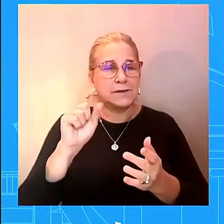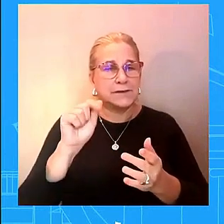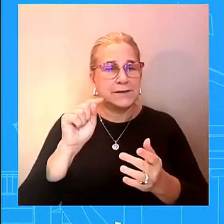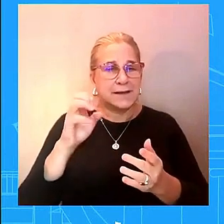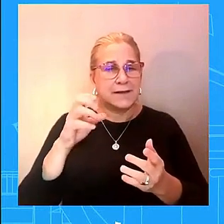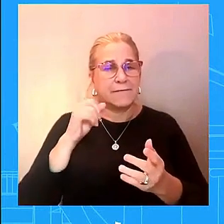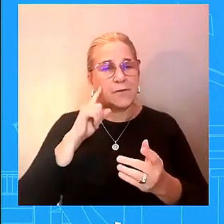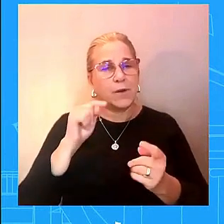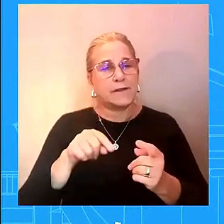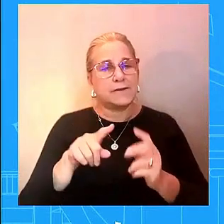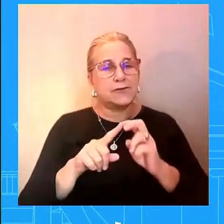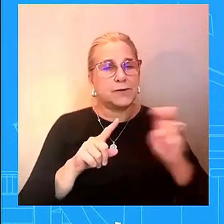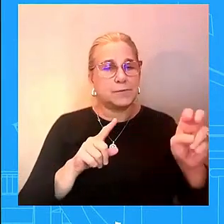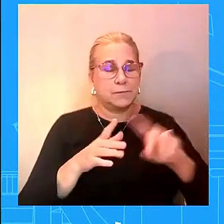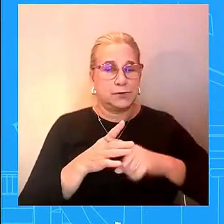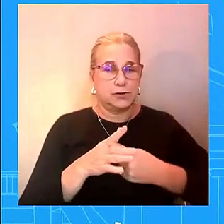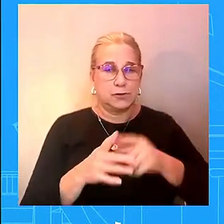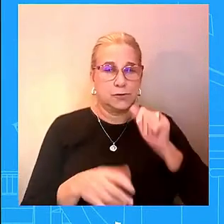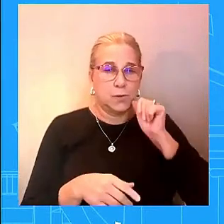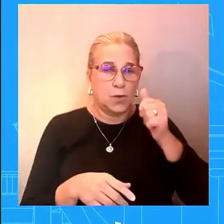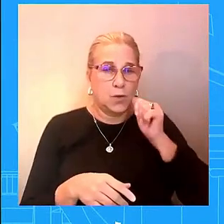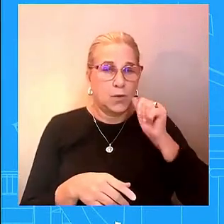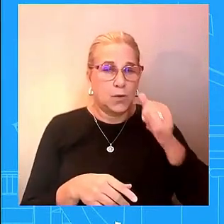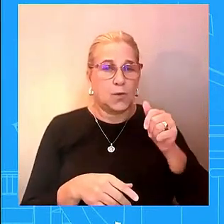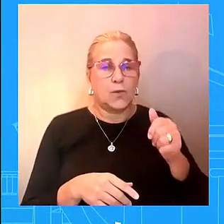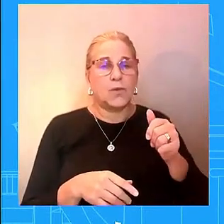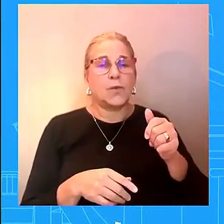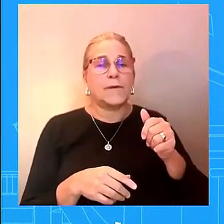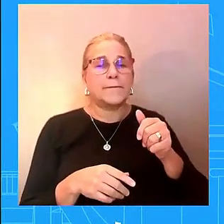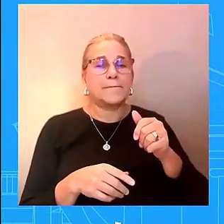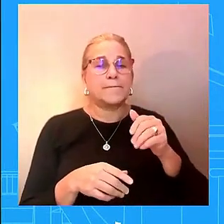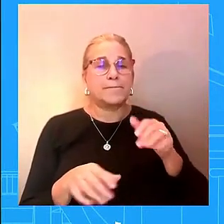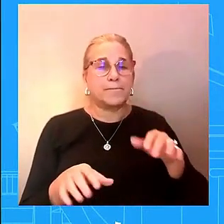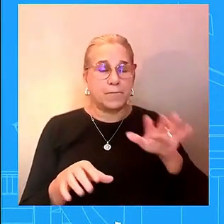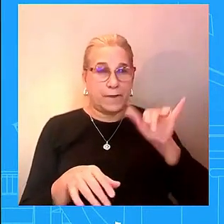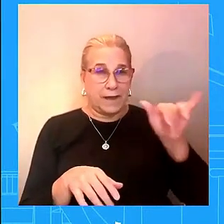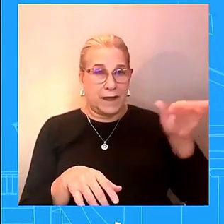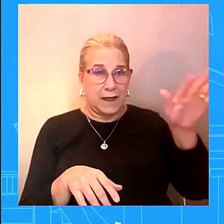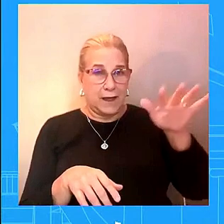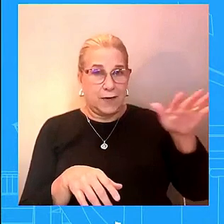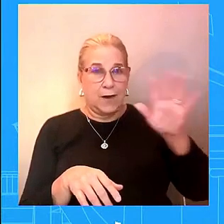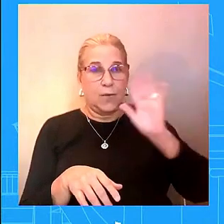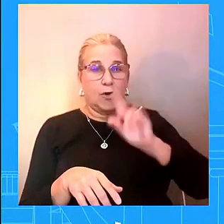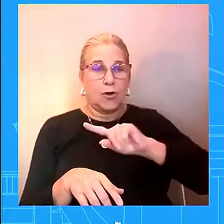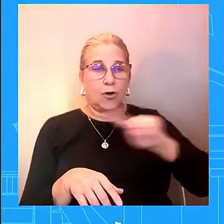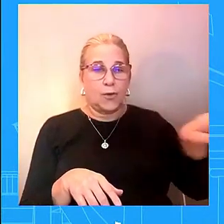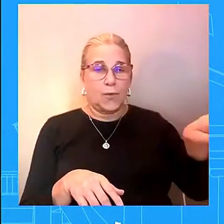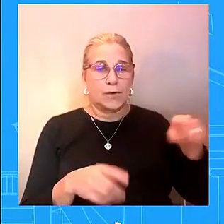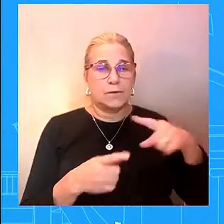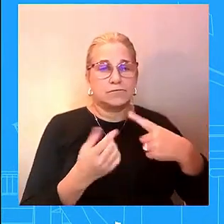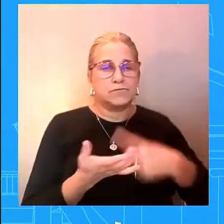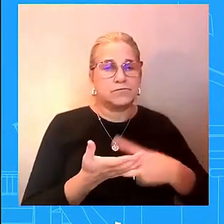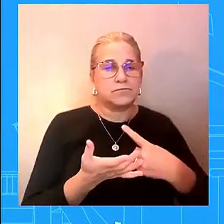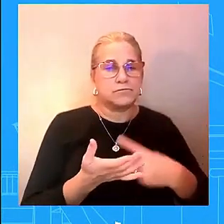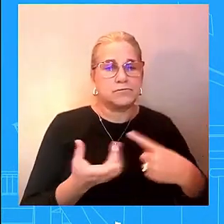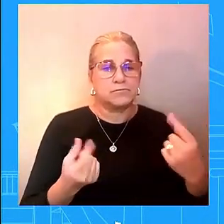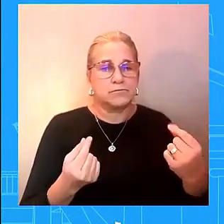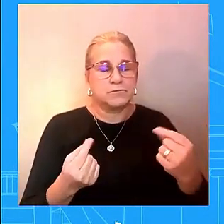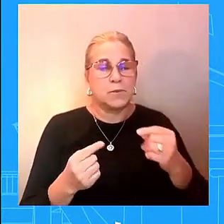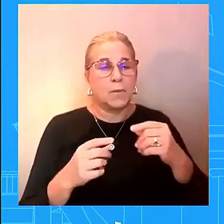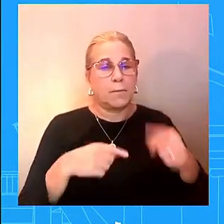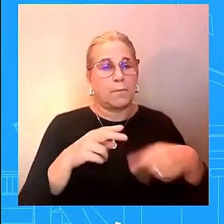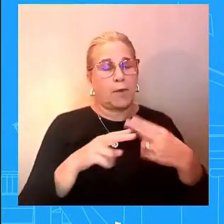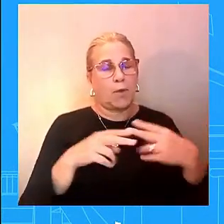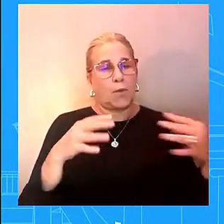uh certainly the war in in gaza uh securing the release of all hostages uh alleviating the suffering uh